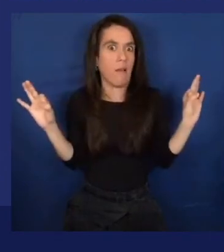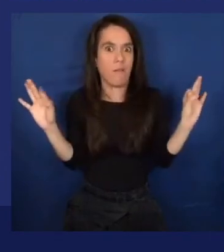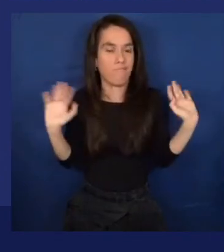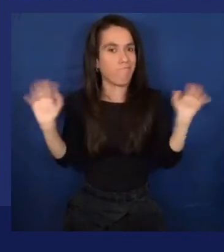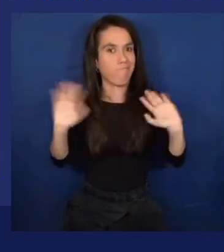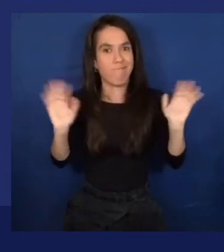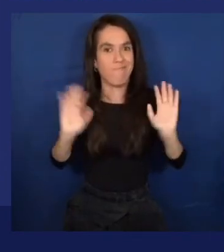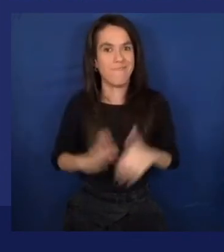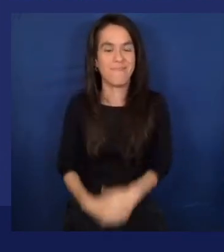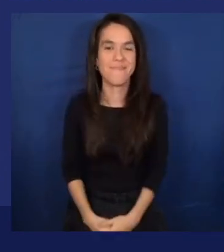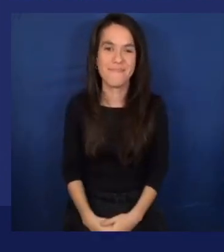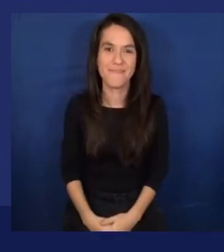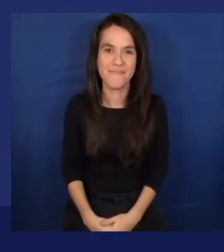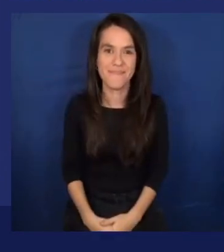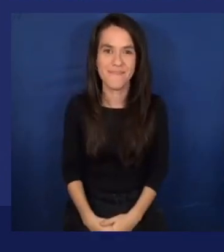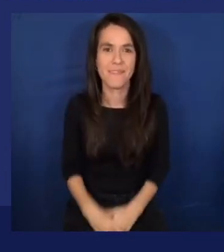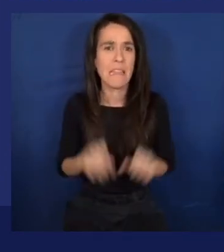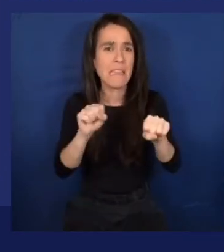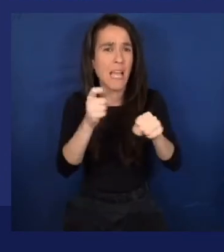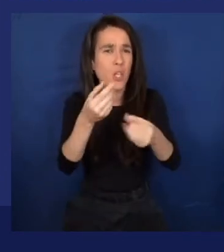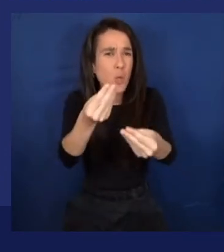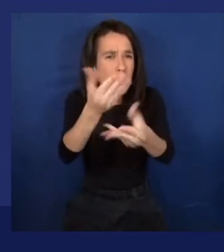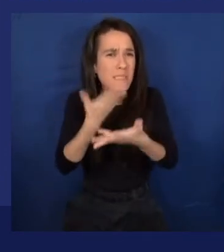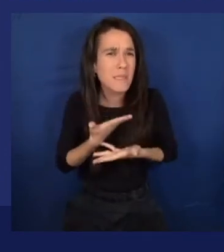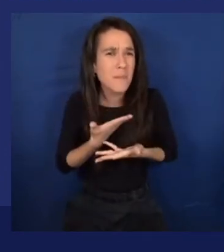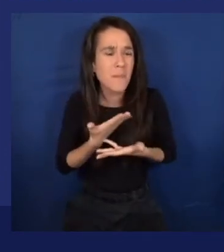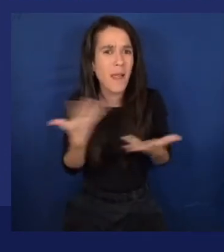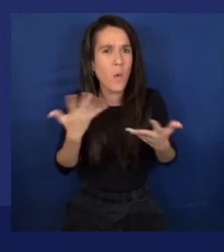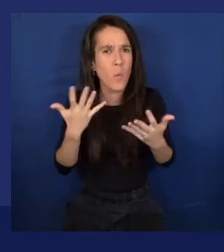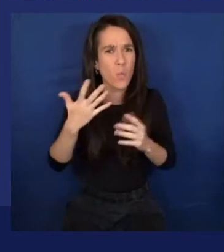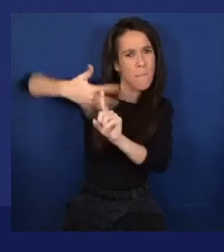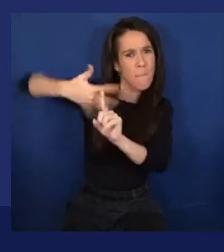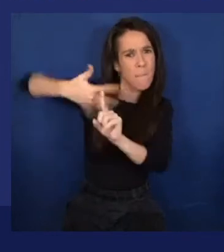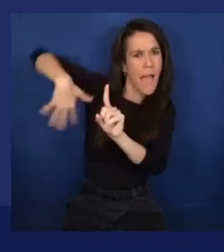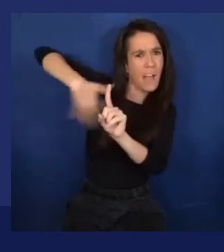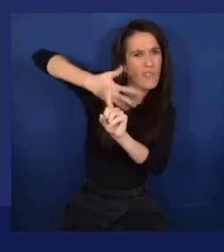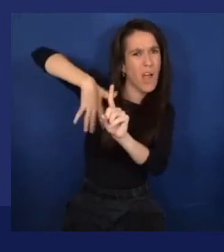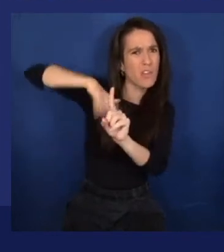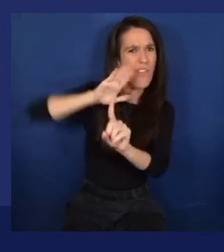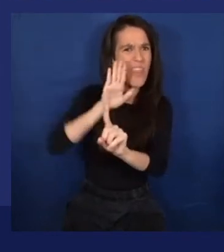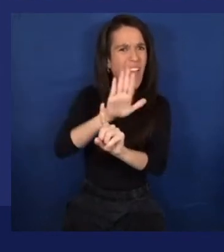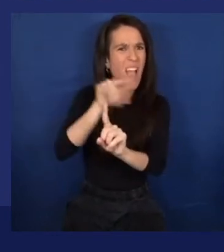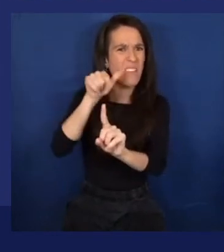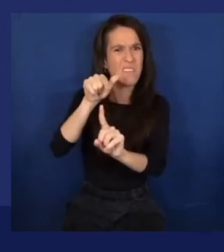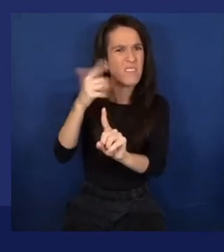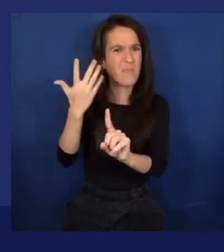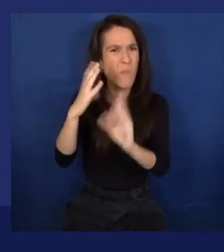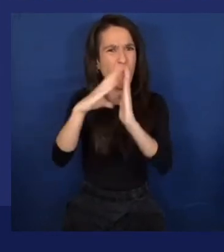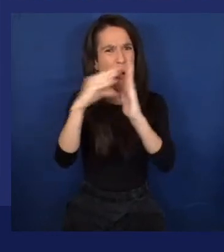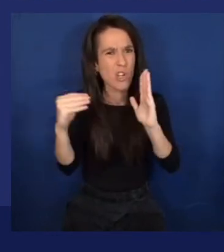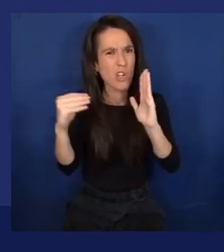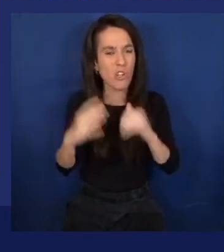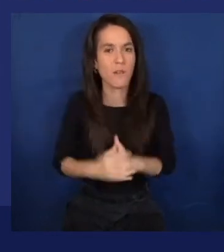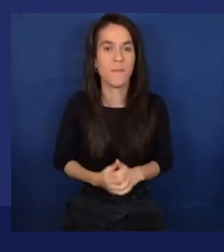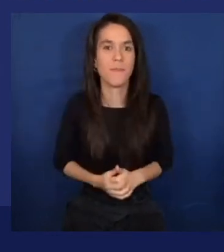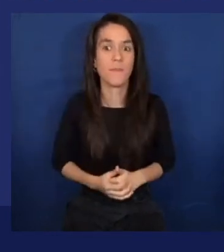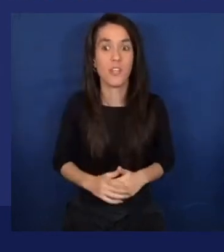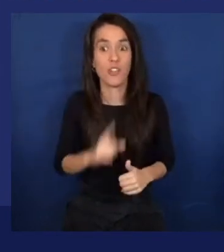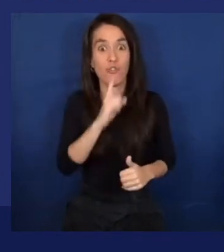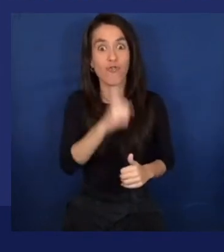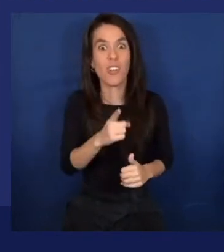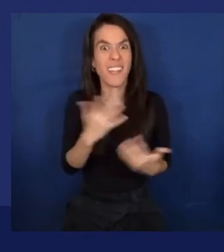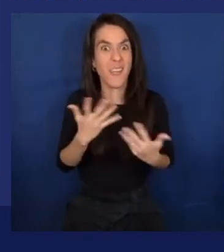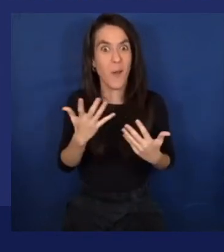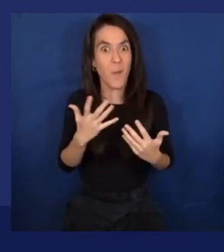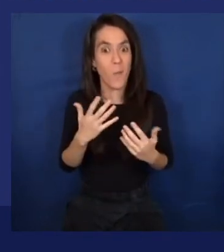for what's actually going on in the background? In the background? Well, it's chunking up the image into